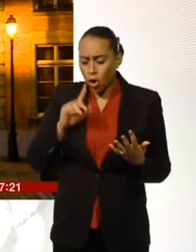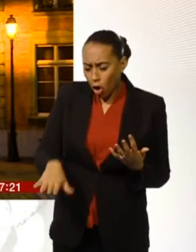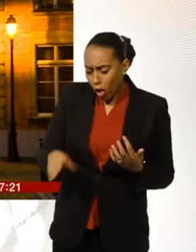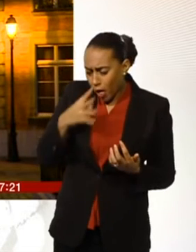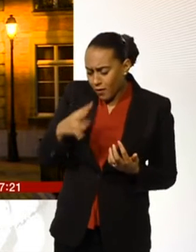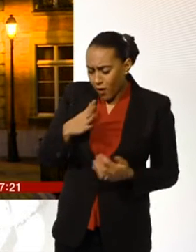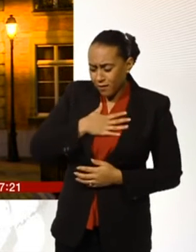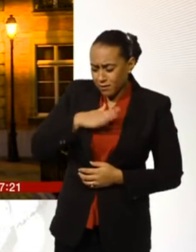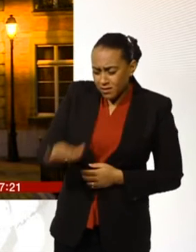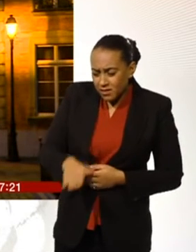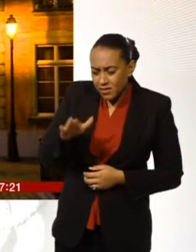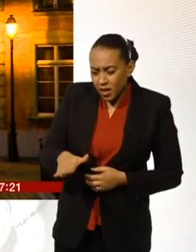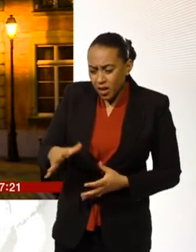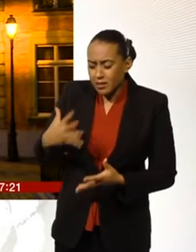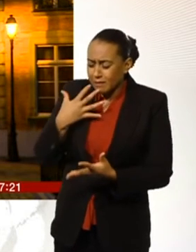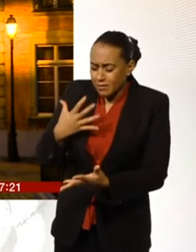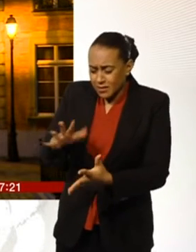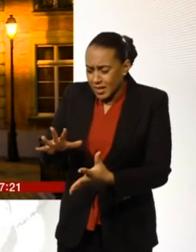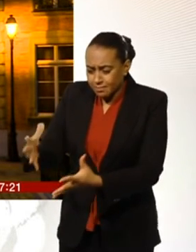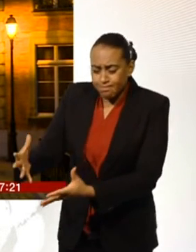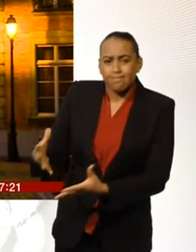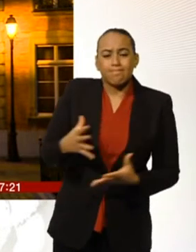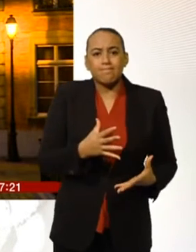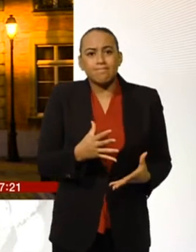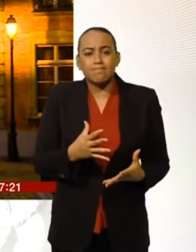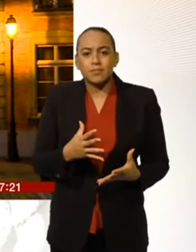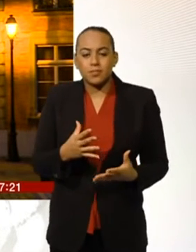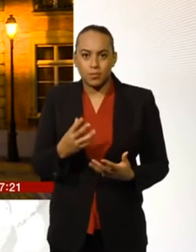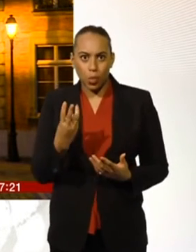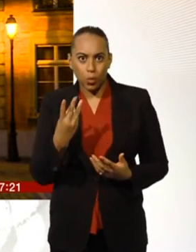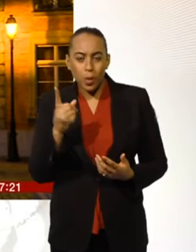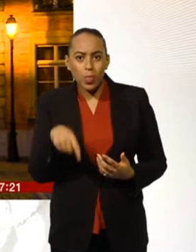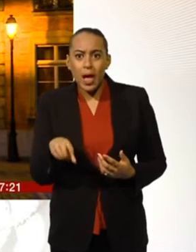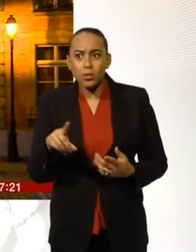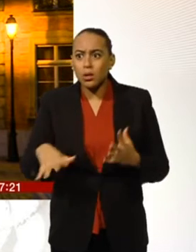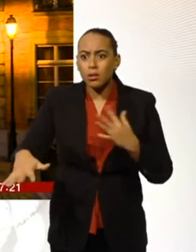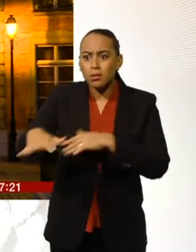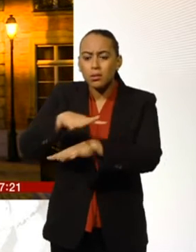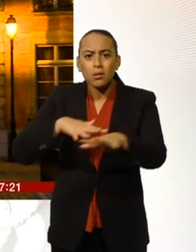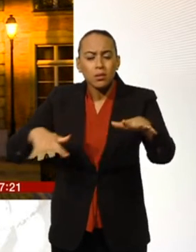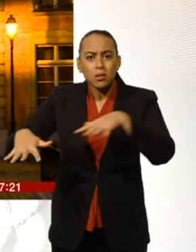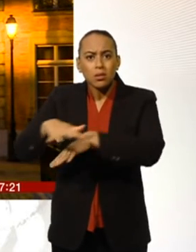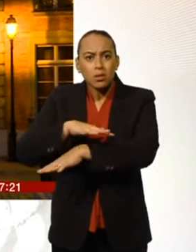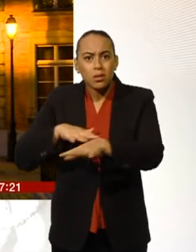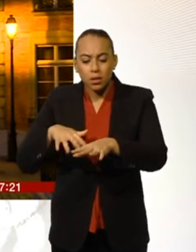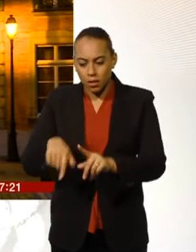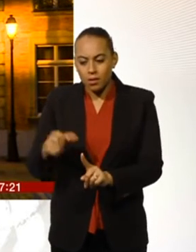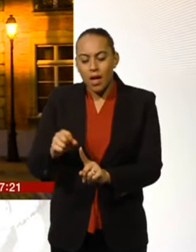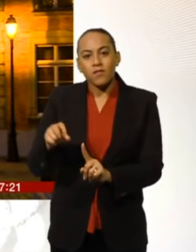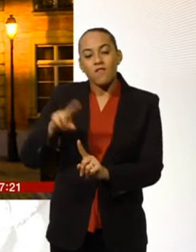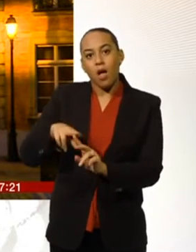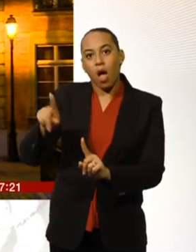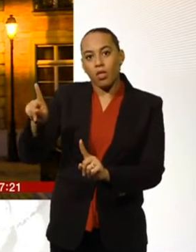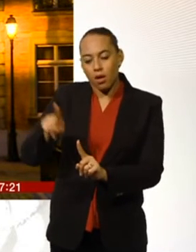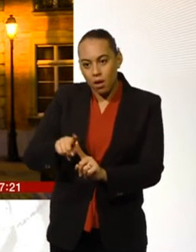help 3,000 children that are alone in the jungle. Now, Brew had her father there, but she's got family